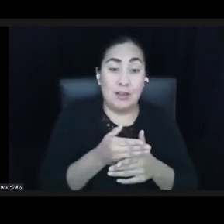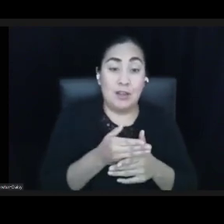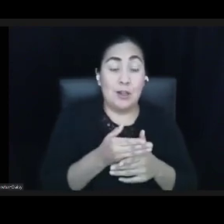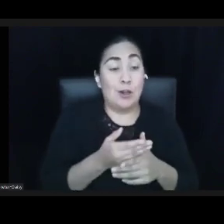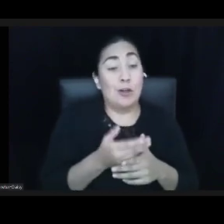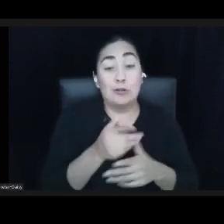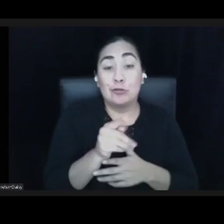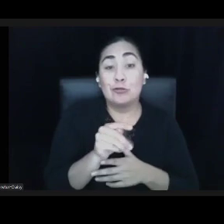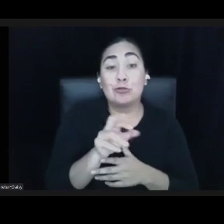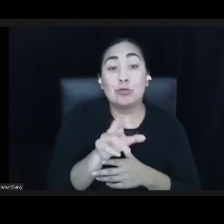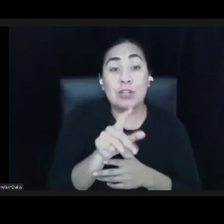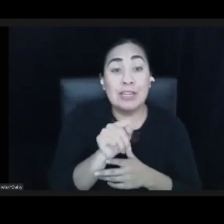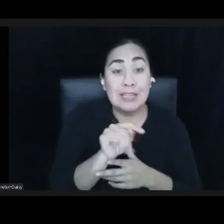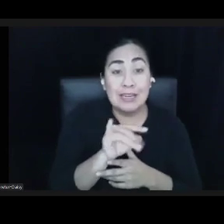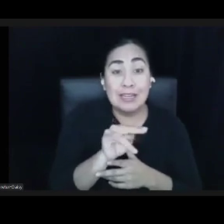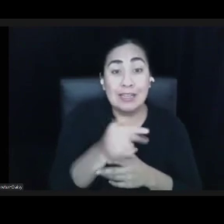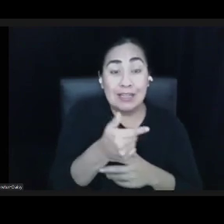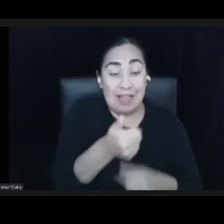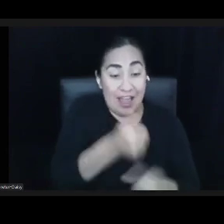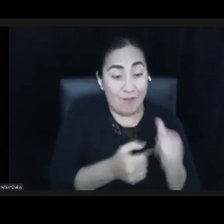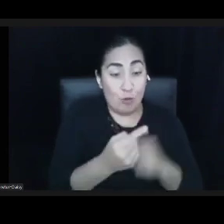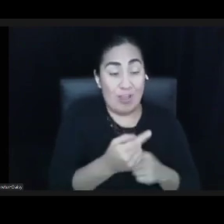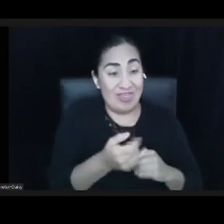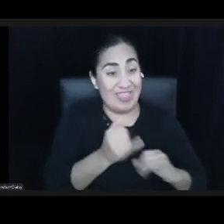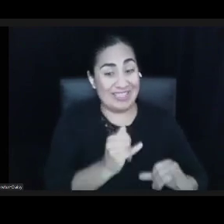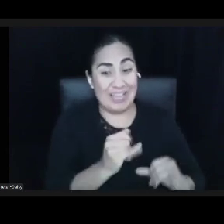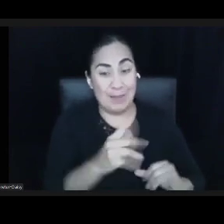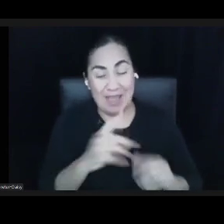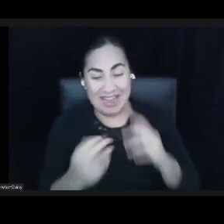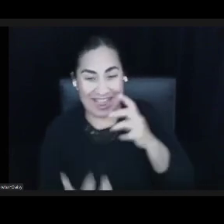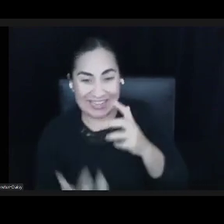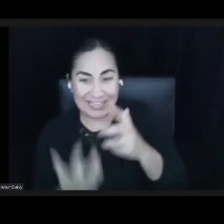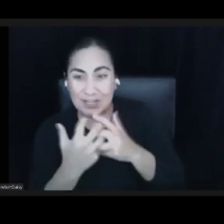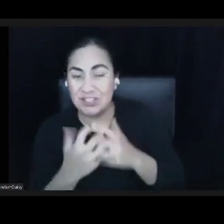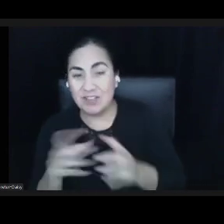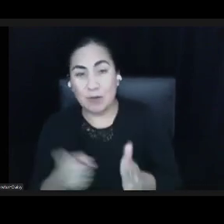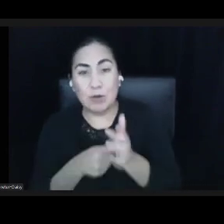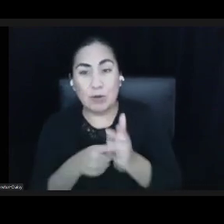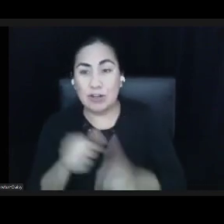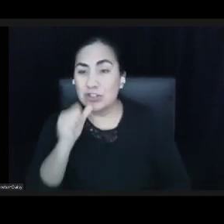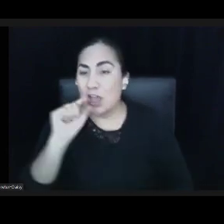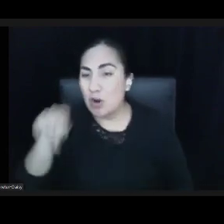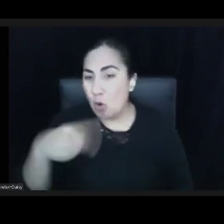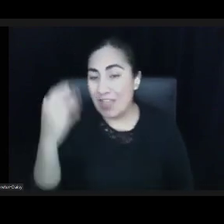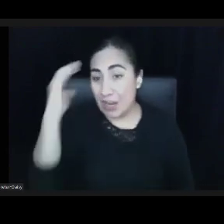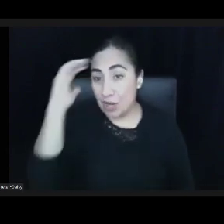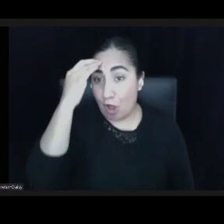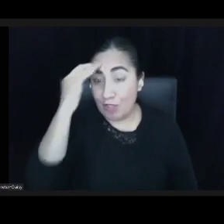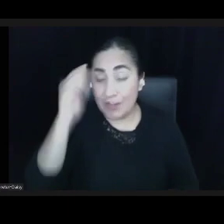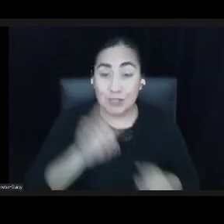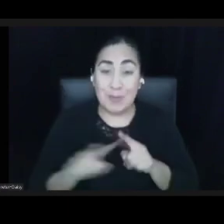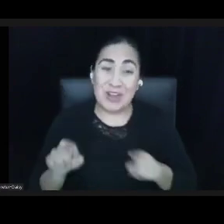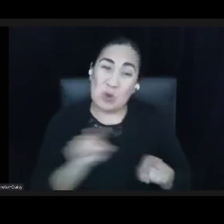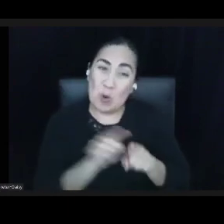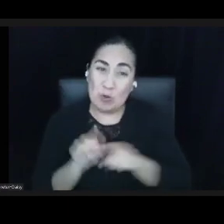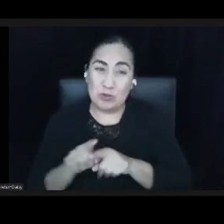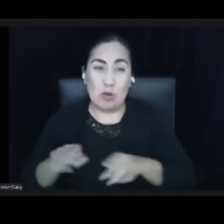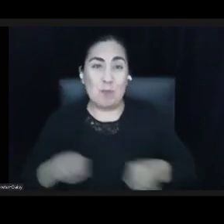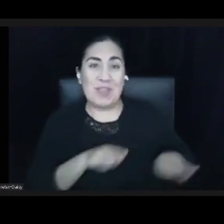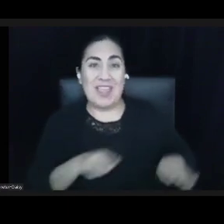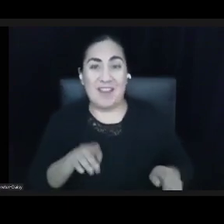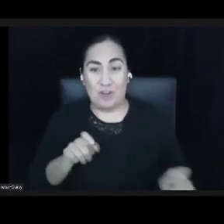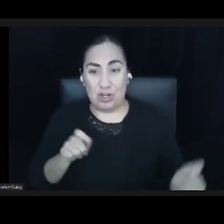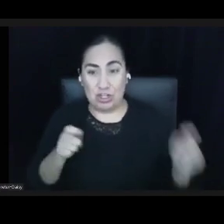and adaptation that requires not only knowledge, but behavior change was